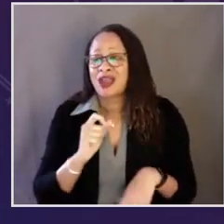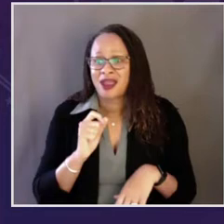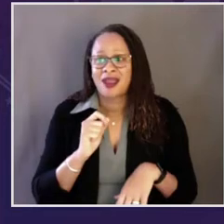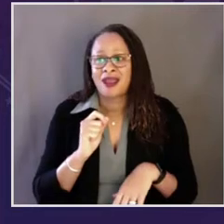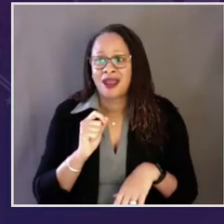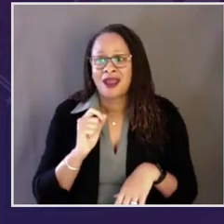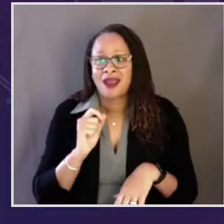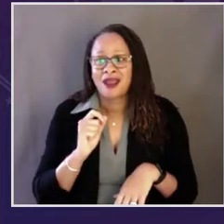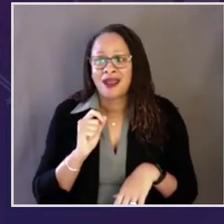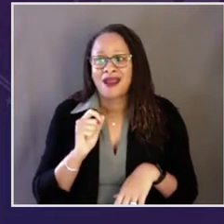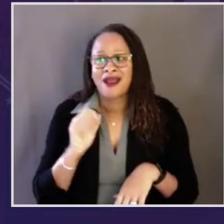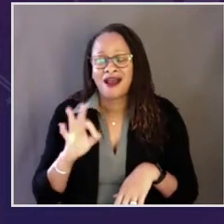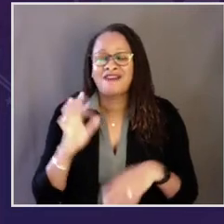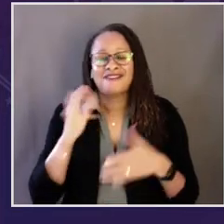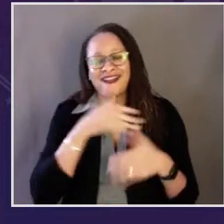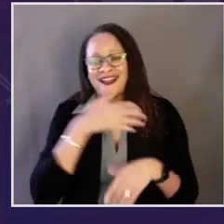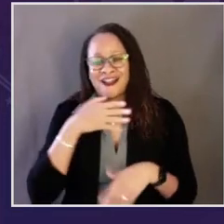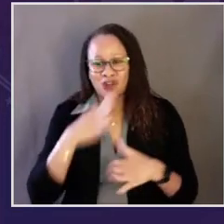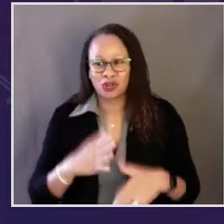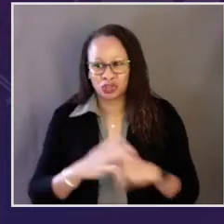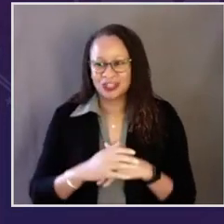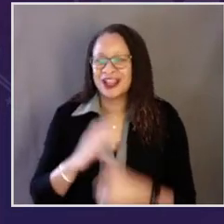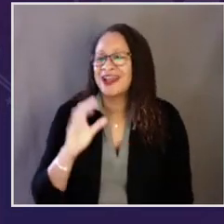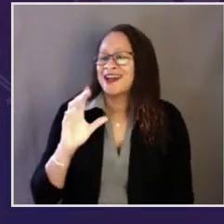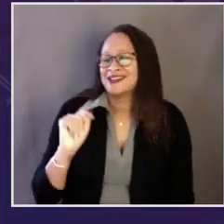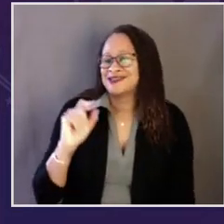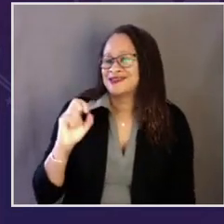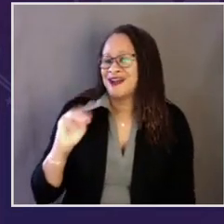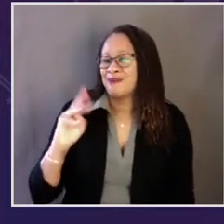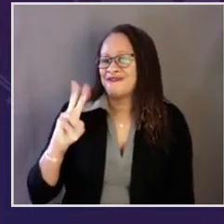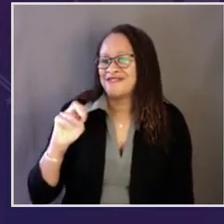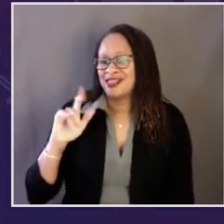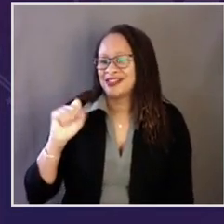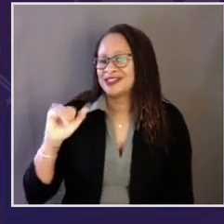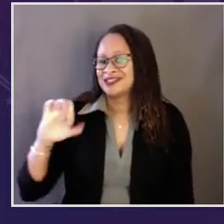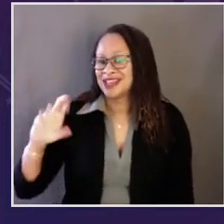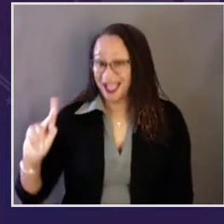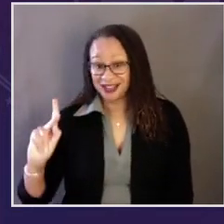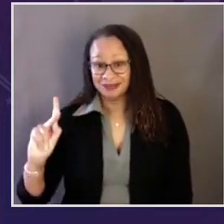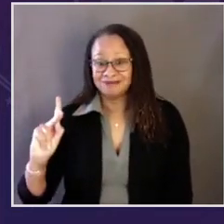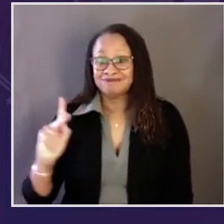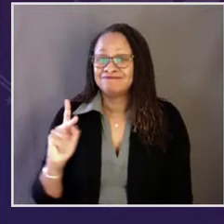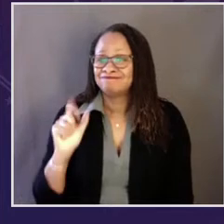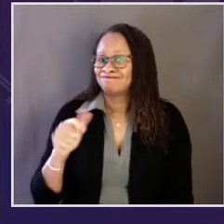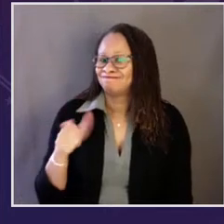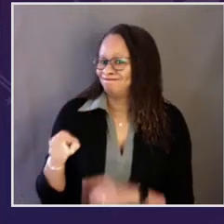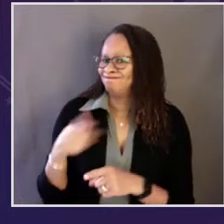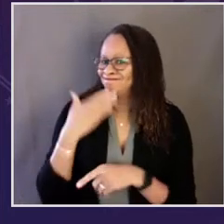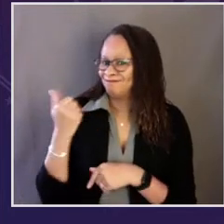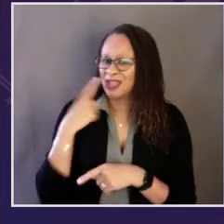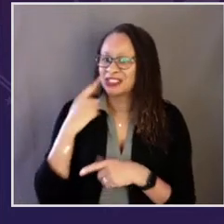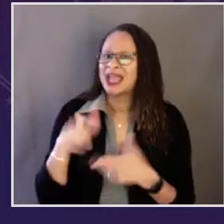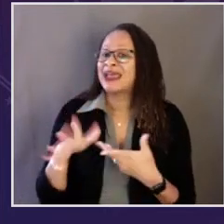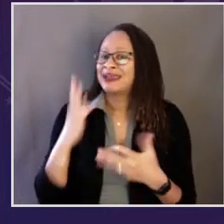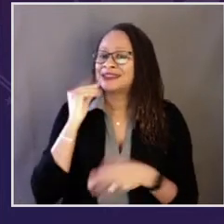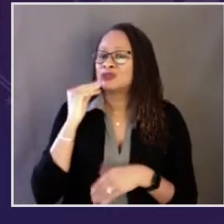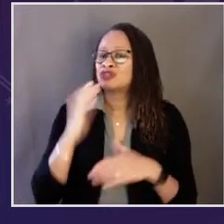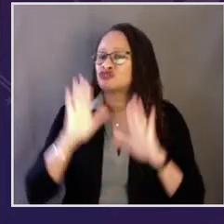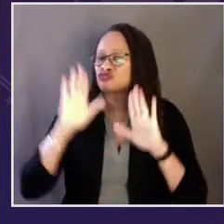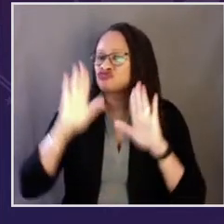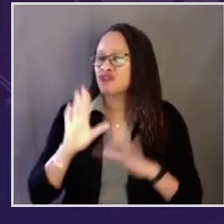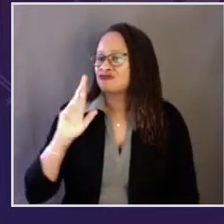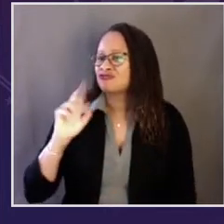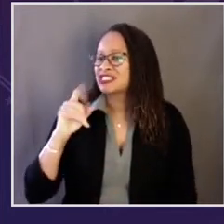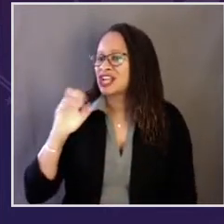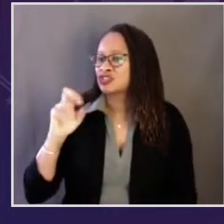Tom Vilsack, an outstanding two-term governor of Iowa, the best Secretary of Agriculture I believe this country has ever